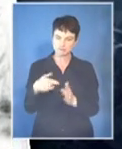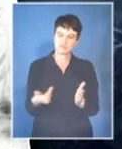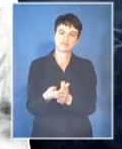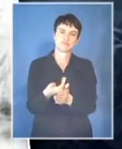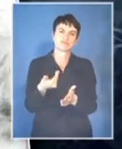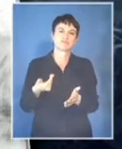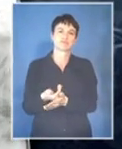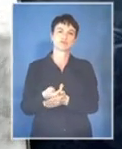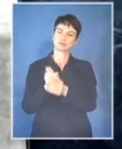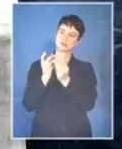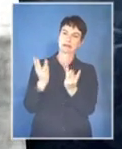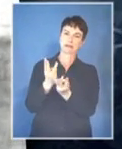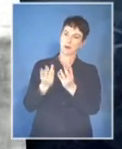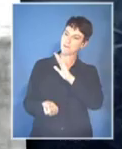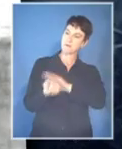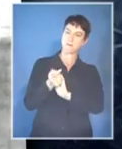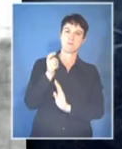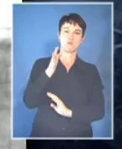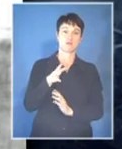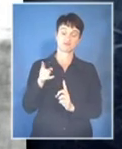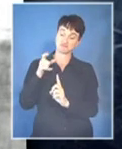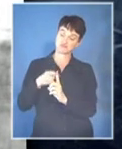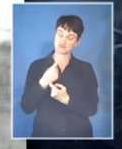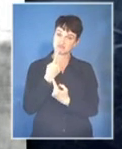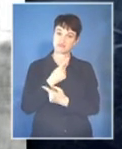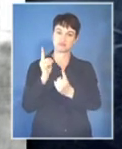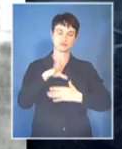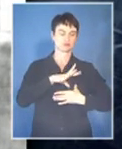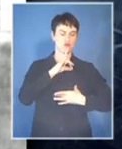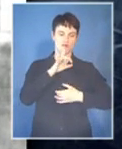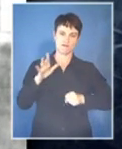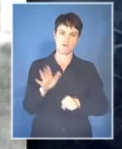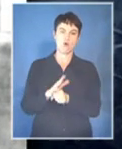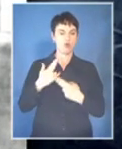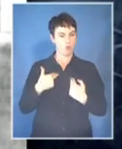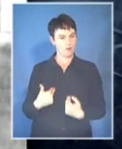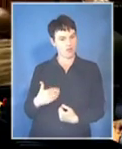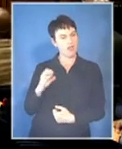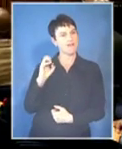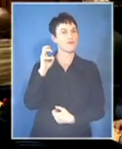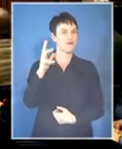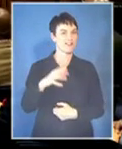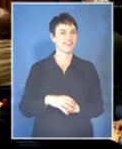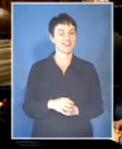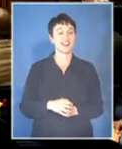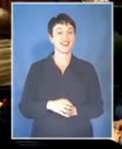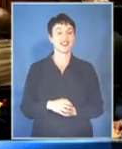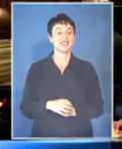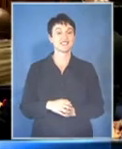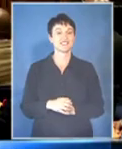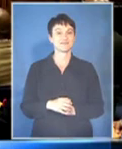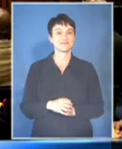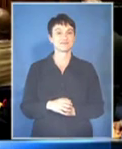added to the world, a civilization he professed would be spiritual and humanistic. Africa